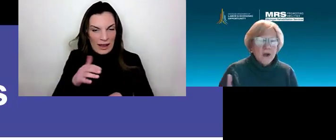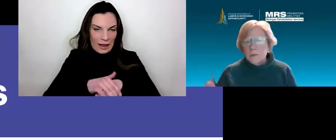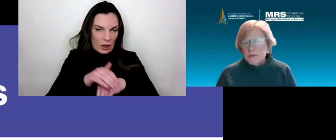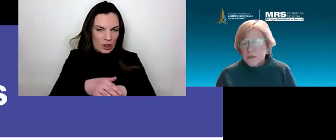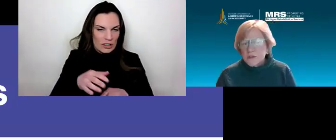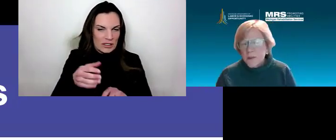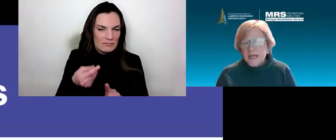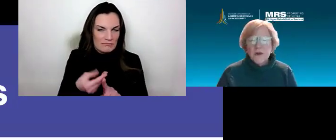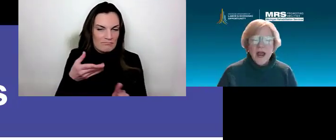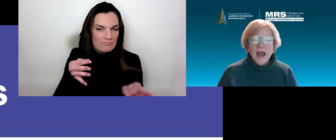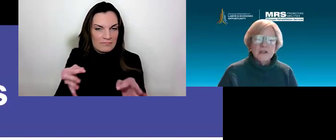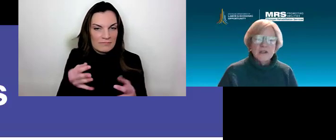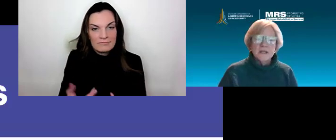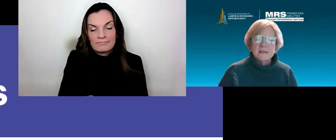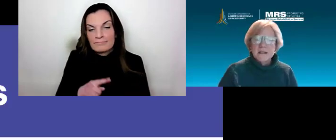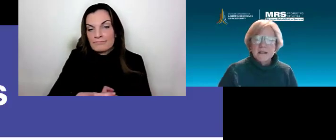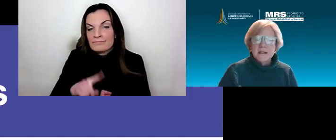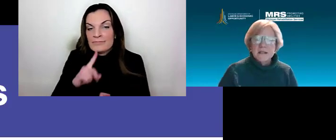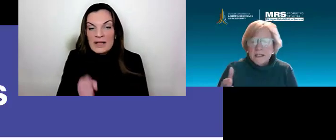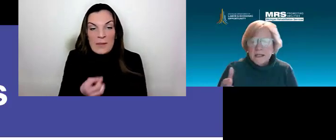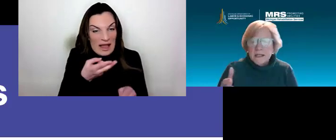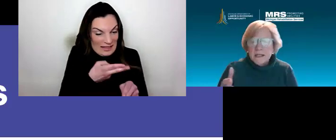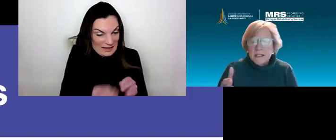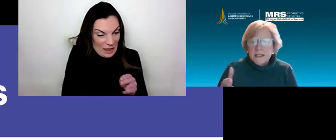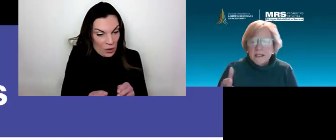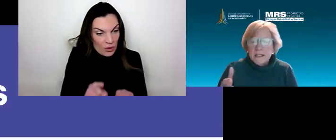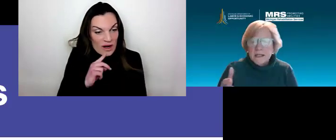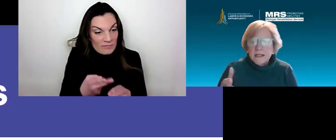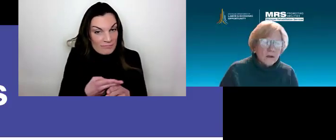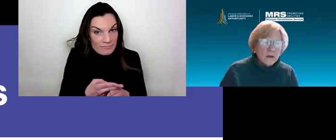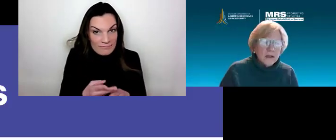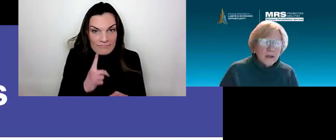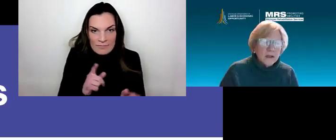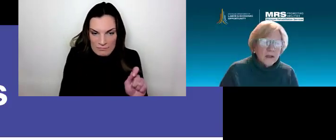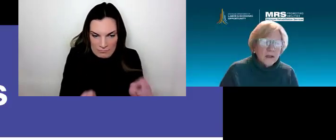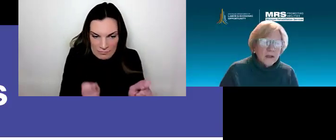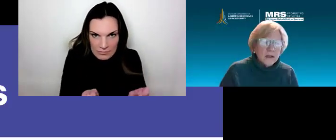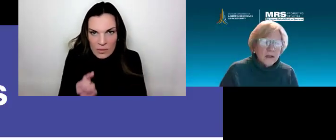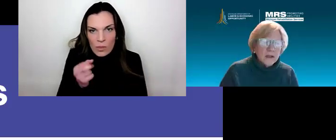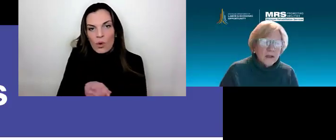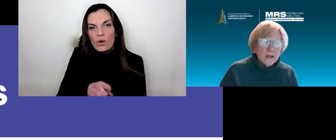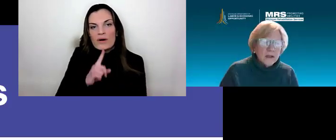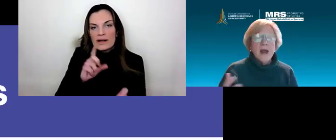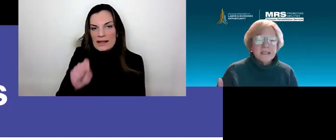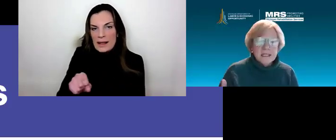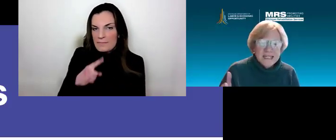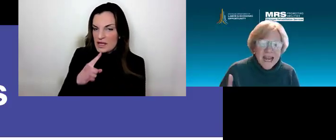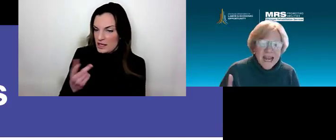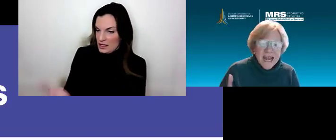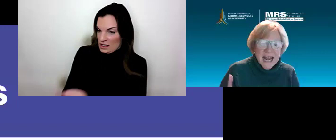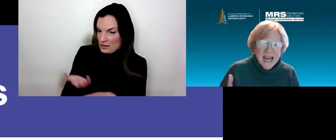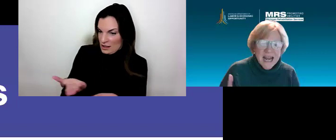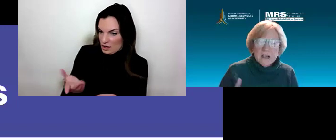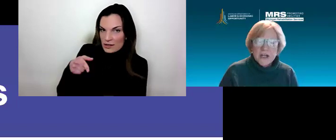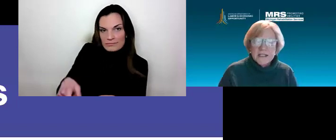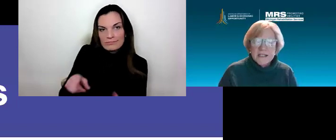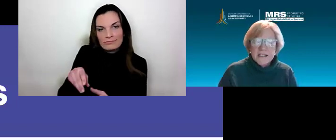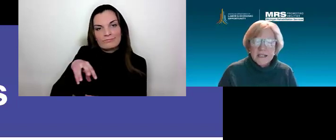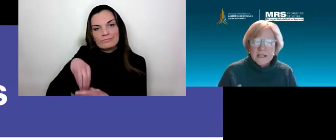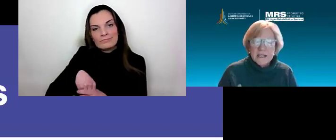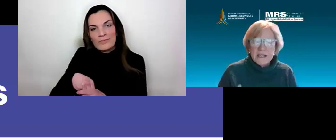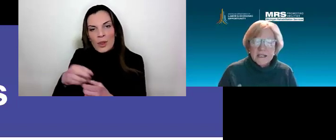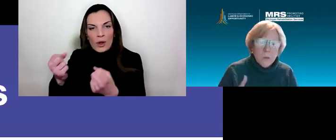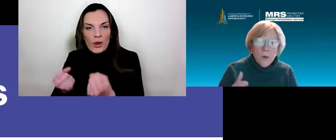or available space for occupants in a building, a vessel or a vehicle. It can be the process of adapting or